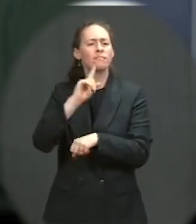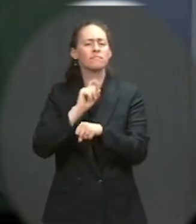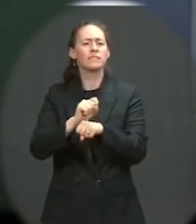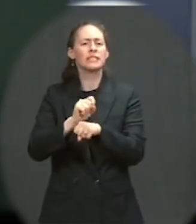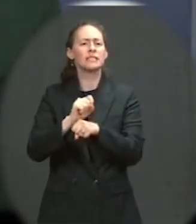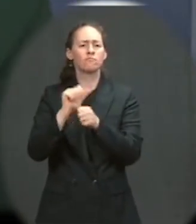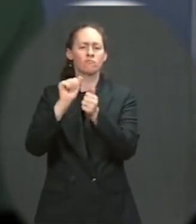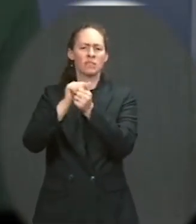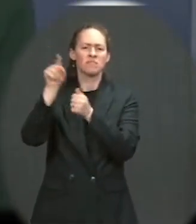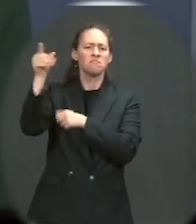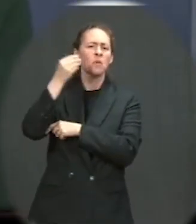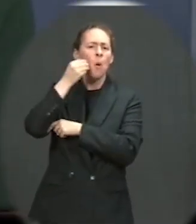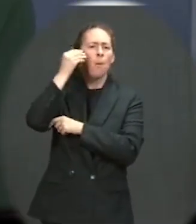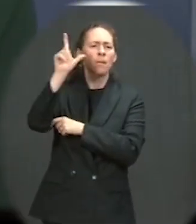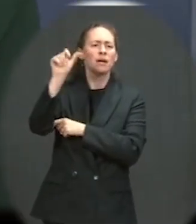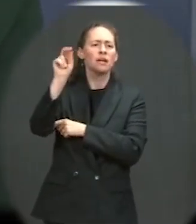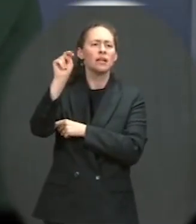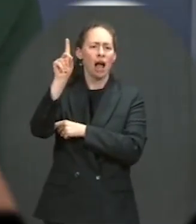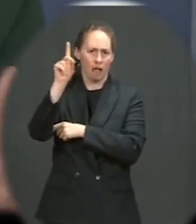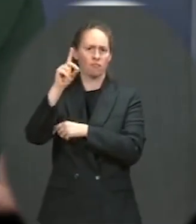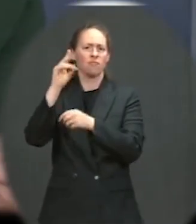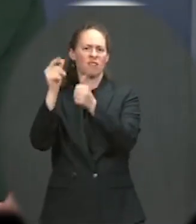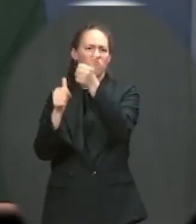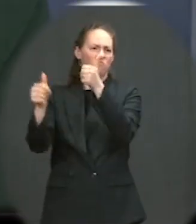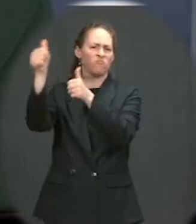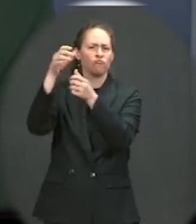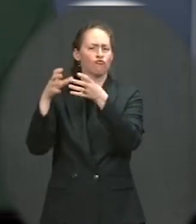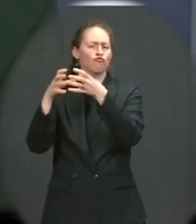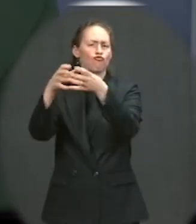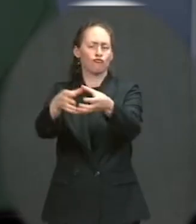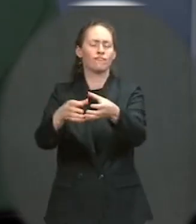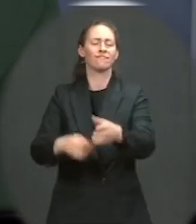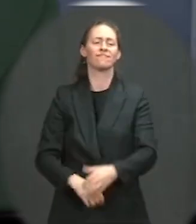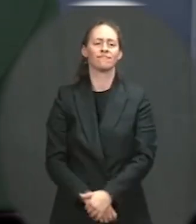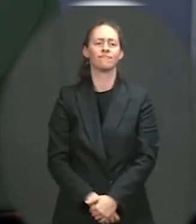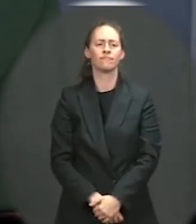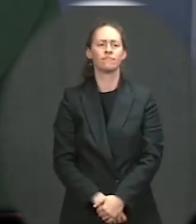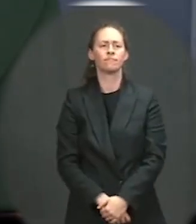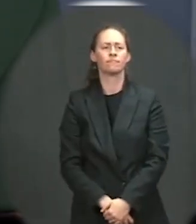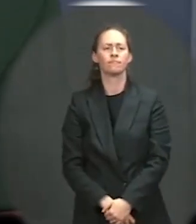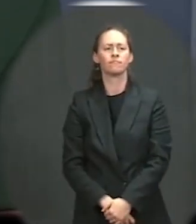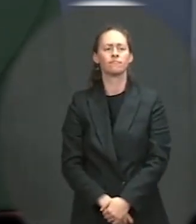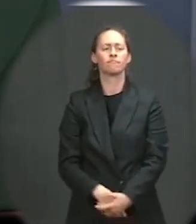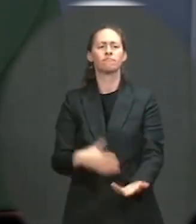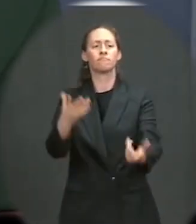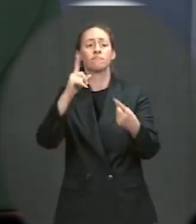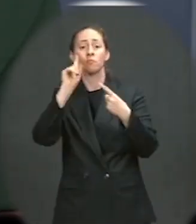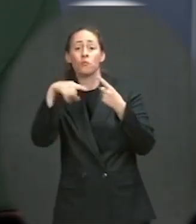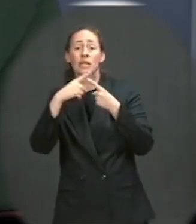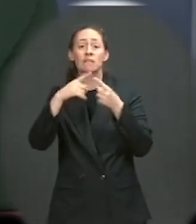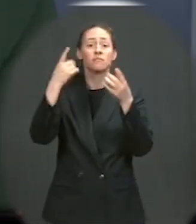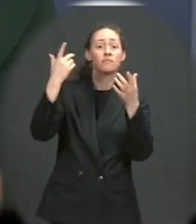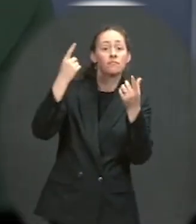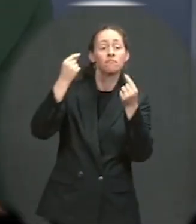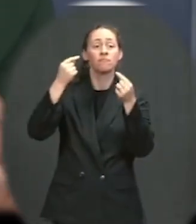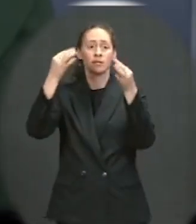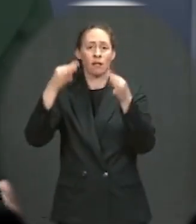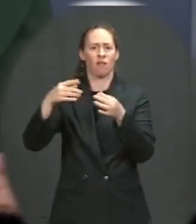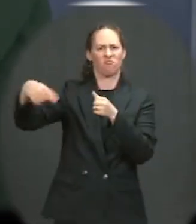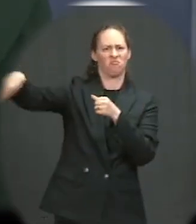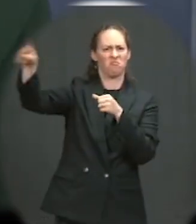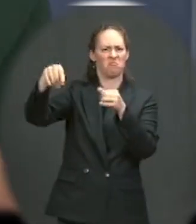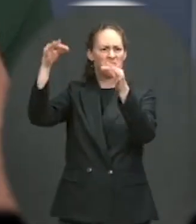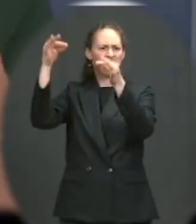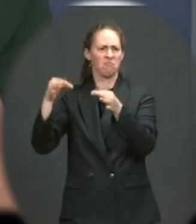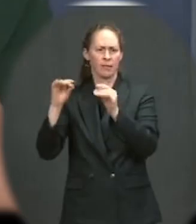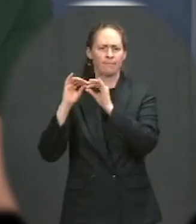joining her on this trip. You know, and the planning and timing of it was done in coordination with them is part of the coordinated effort